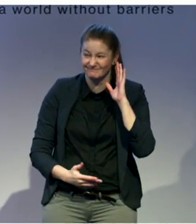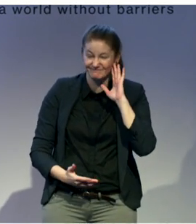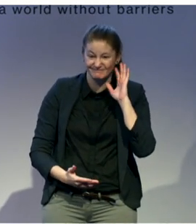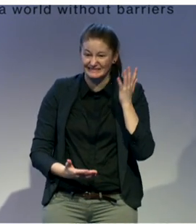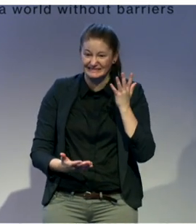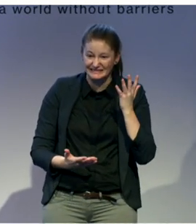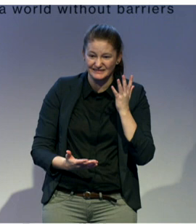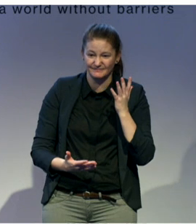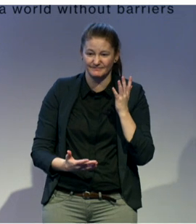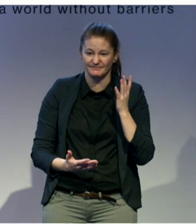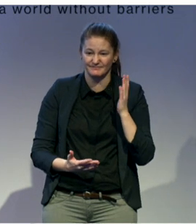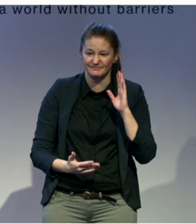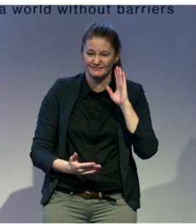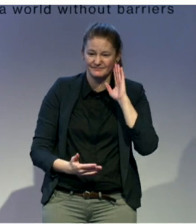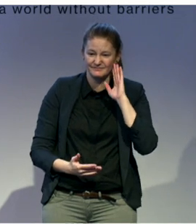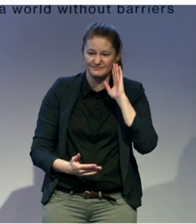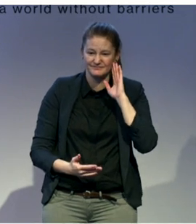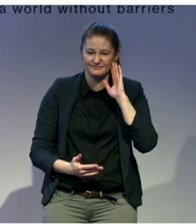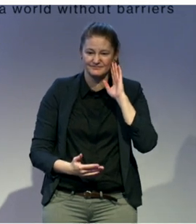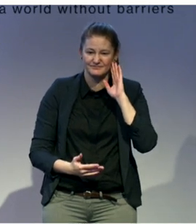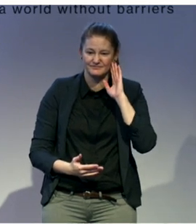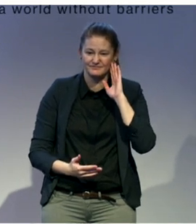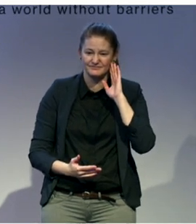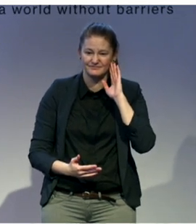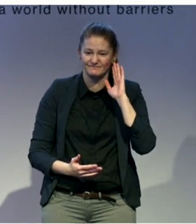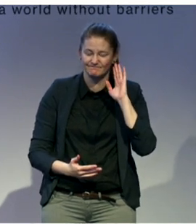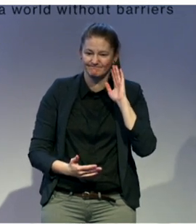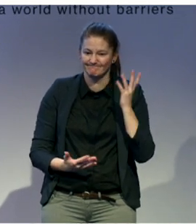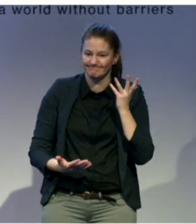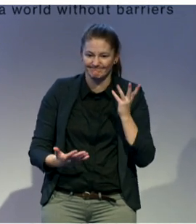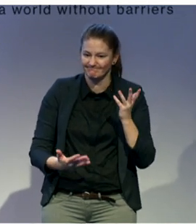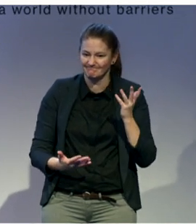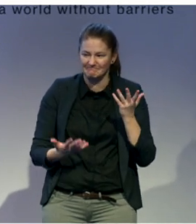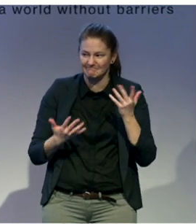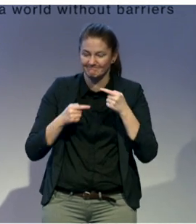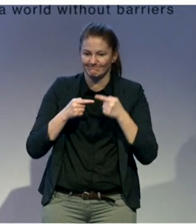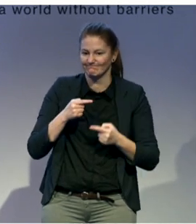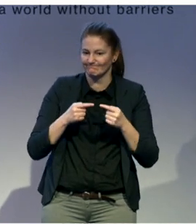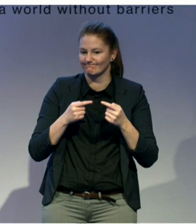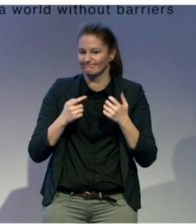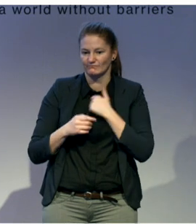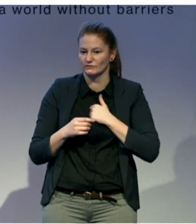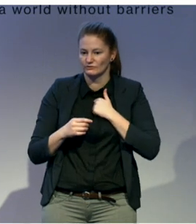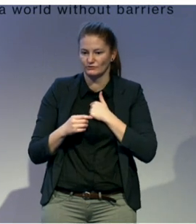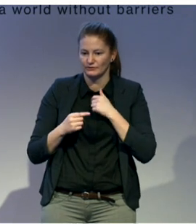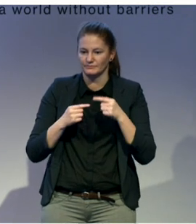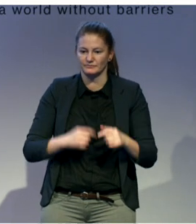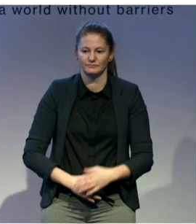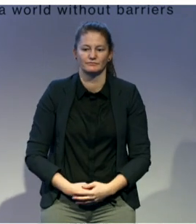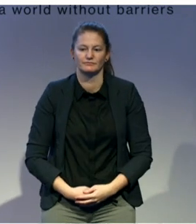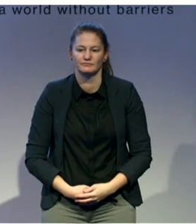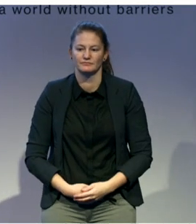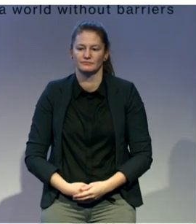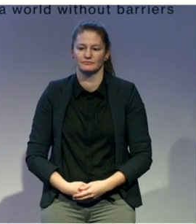has facilitated adopting bottom-up approach ensuring real change in the community.